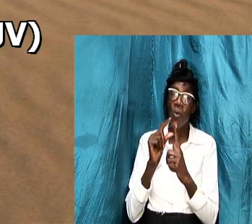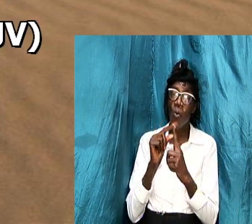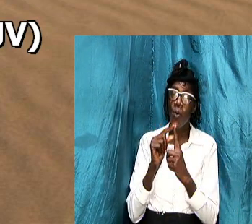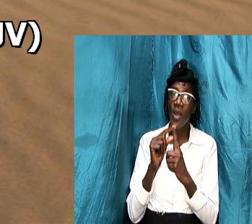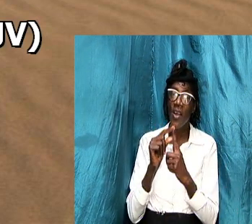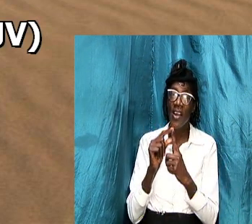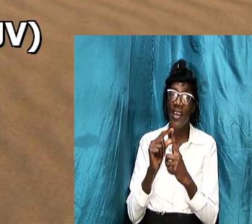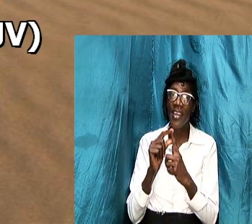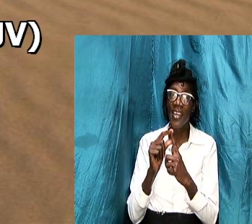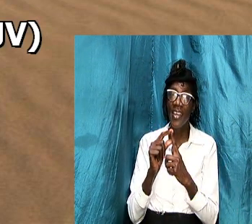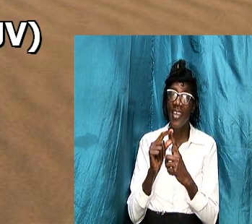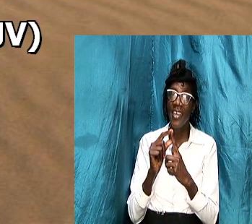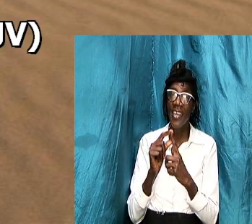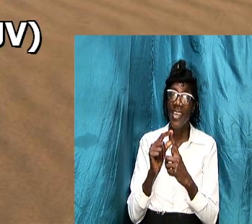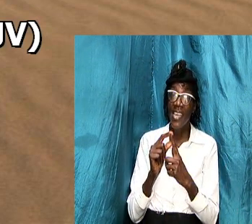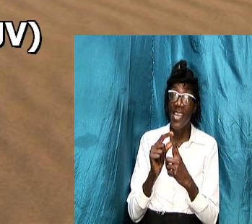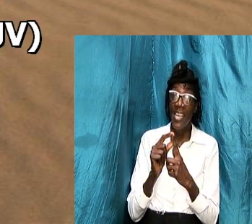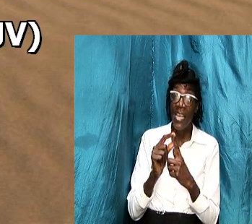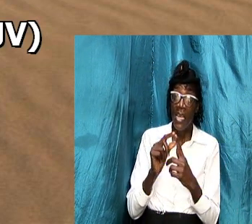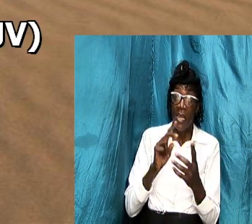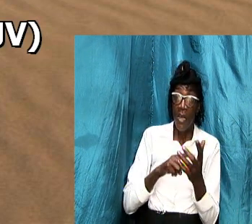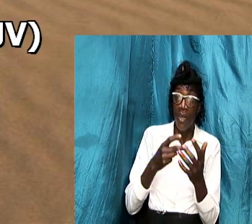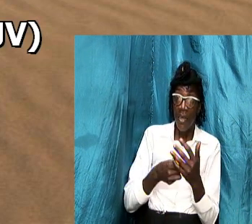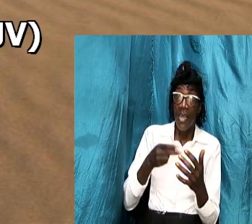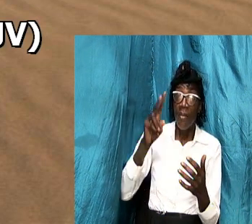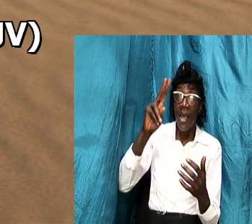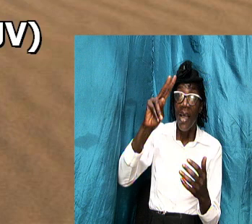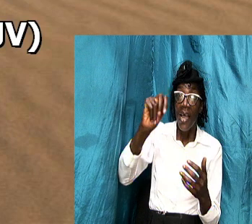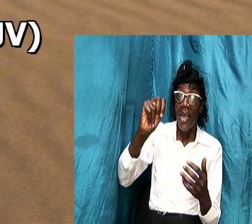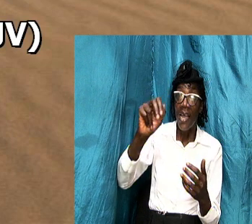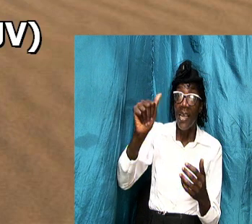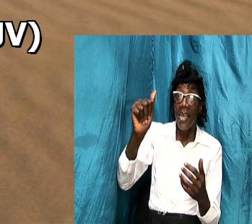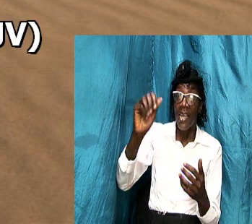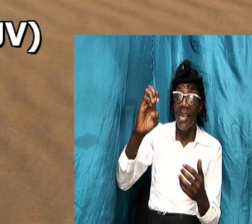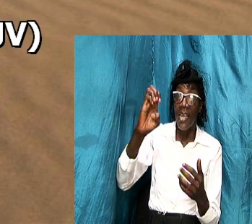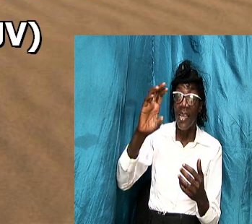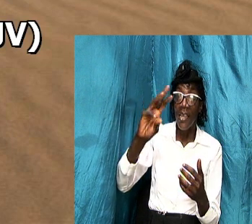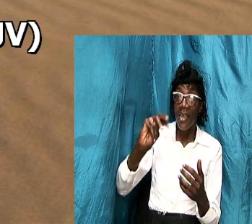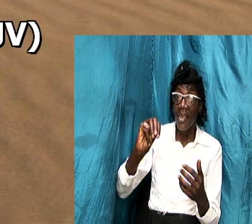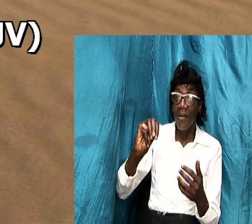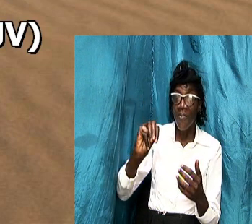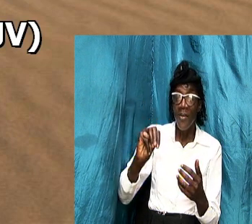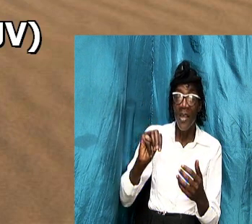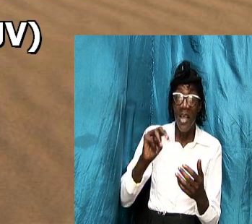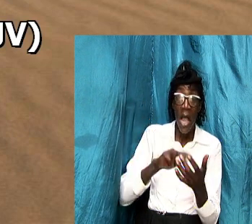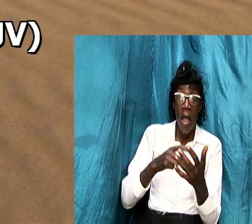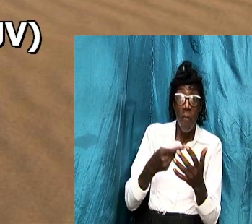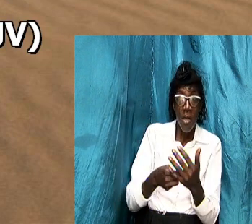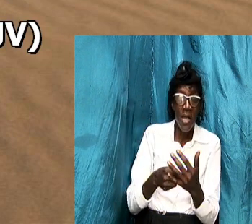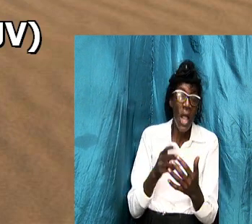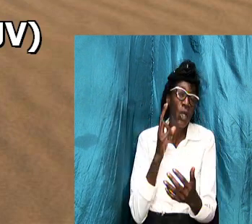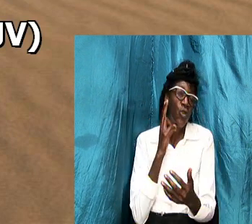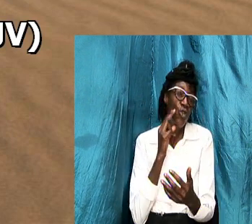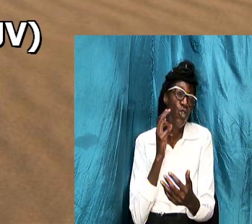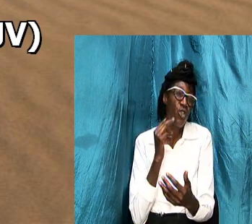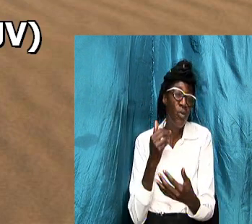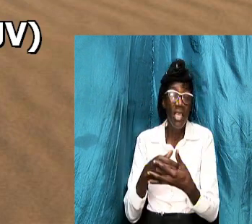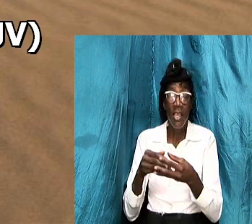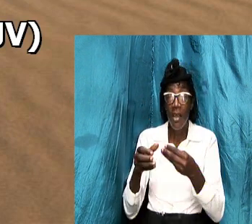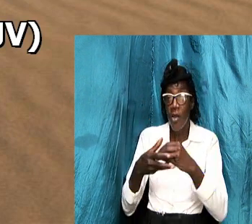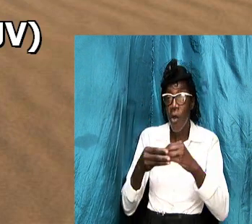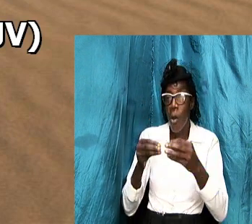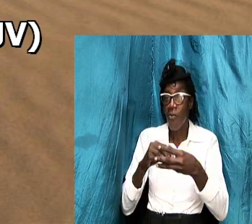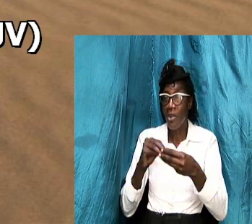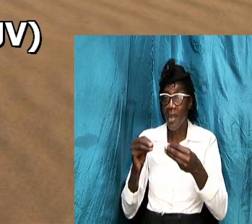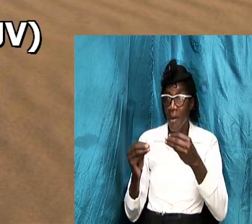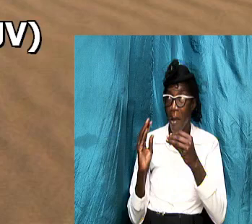name n-a-e-m it means sweet or comfortable or delightful i might